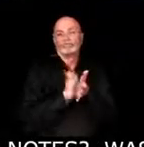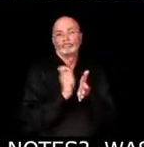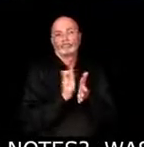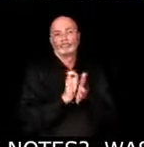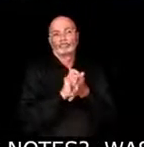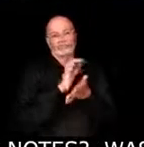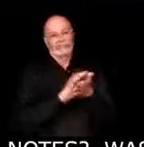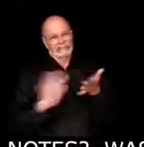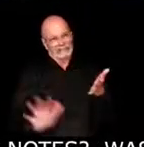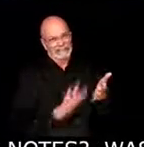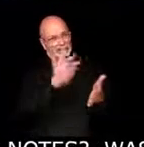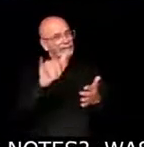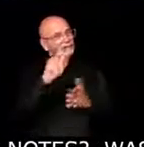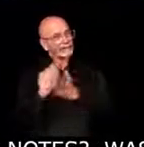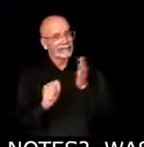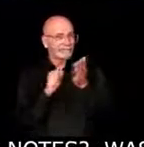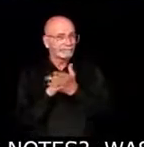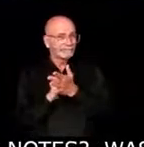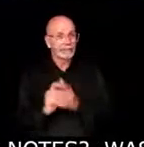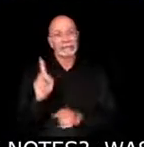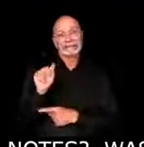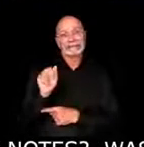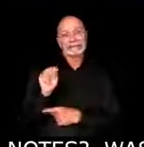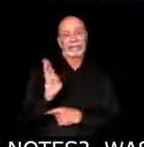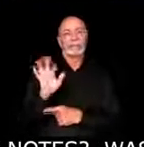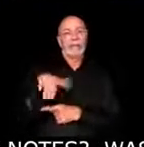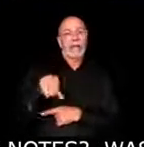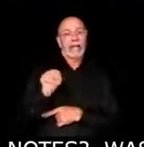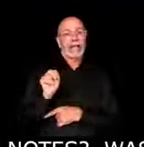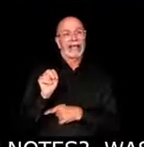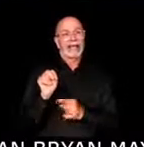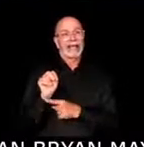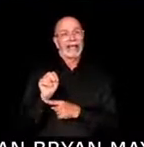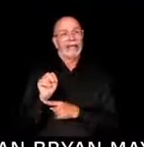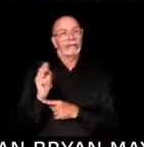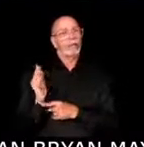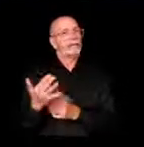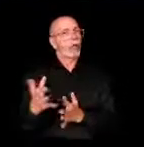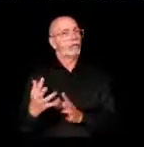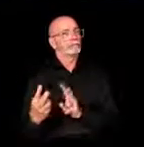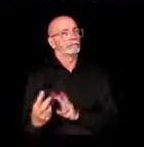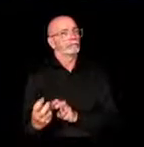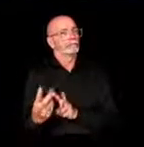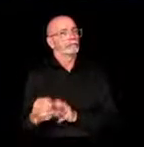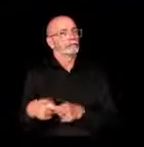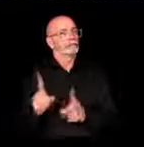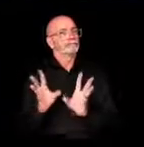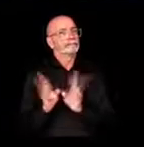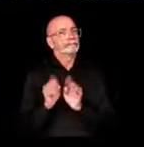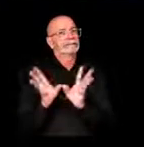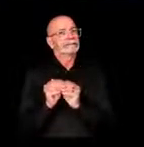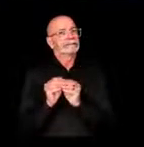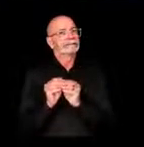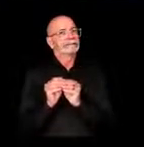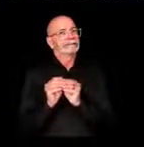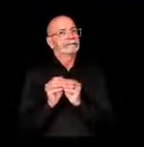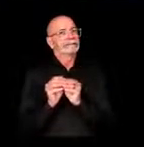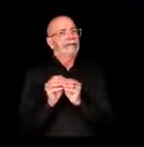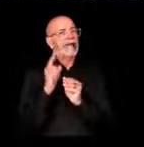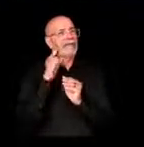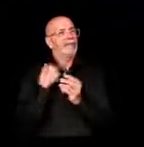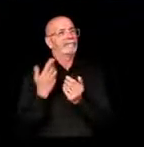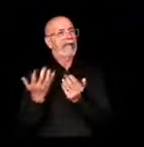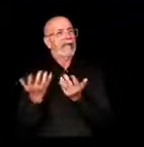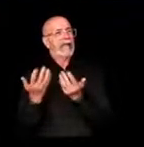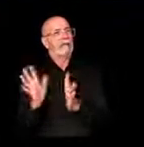that Dan Bryan may have recorded that meeting? Yeah, I believe it was post that. So probably the